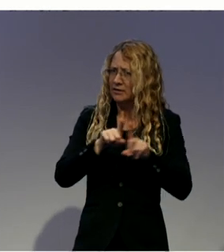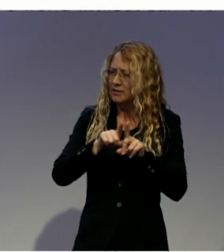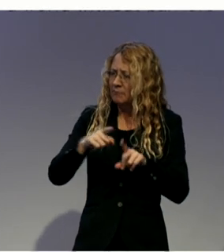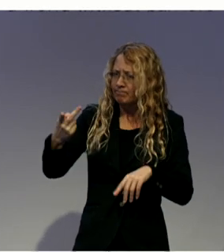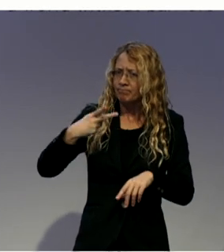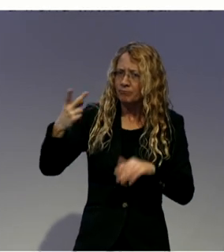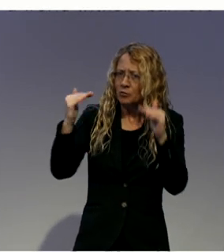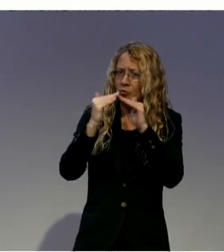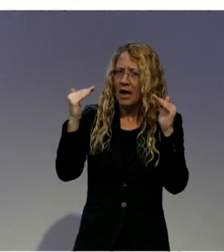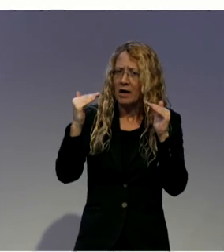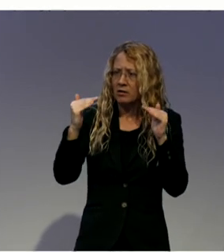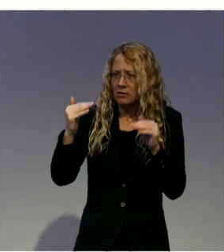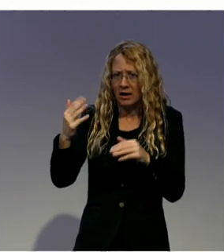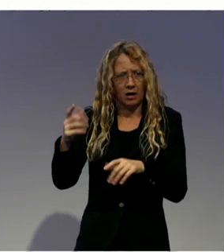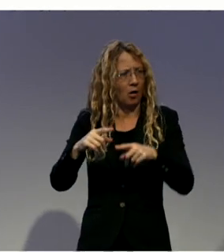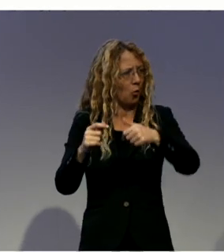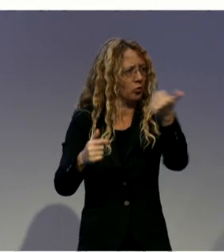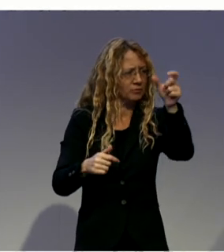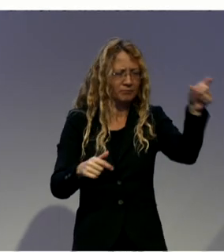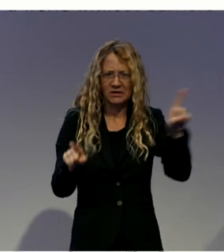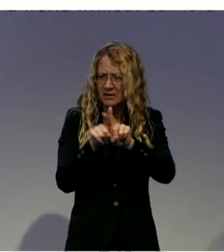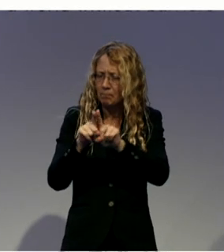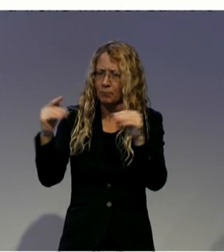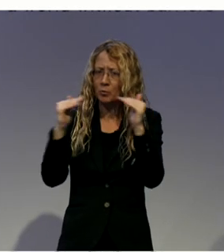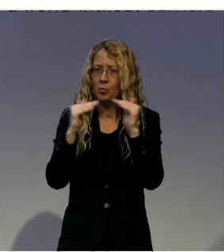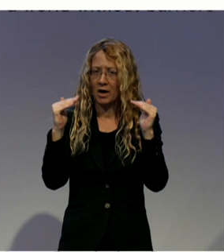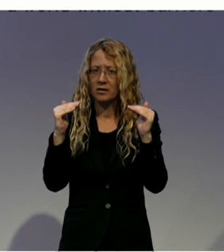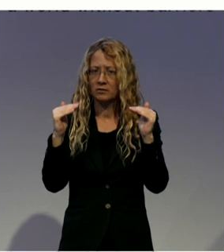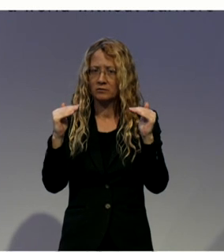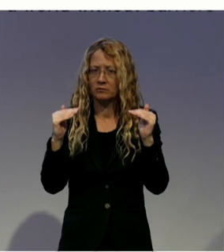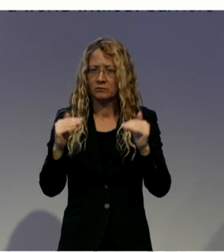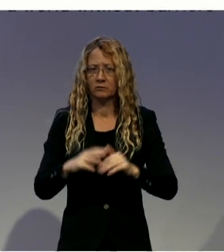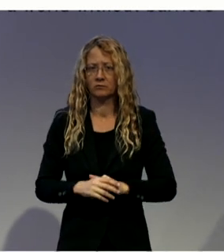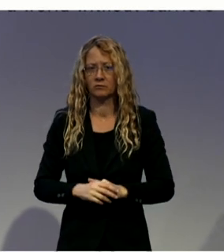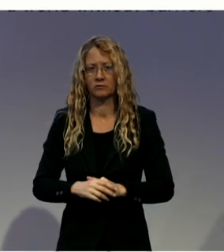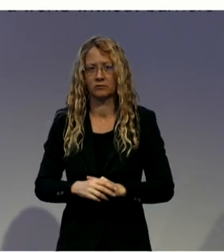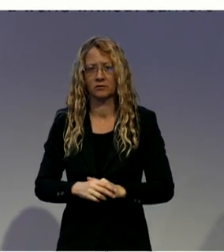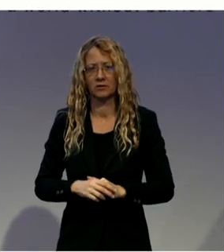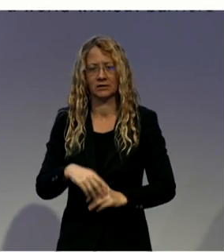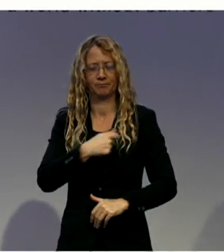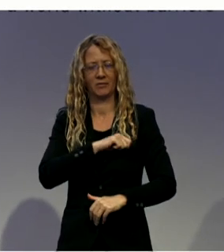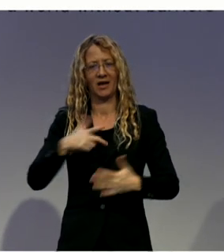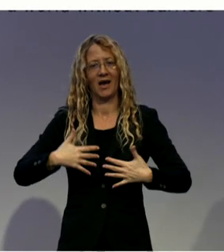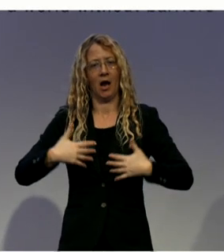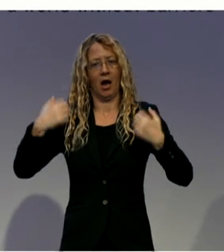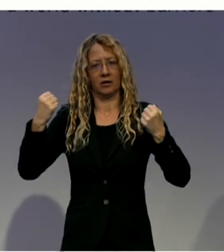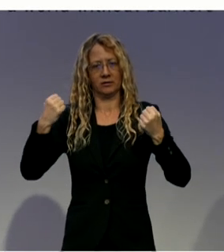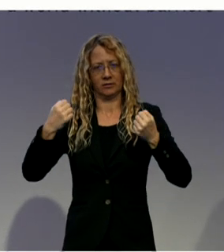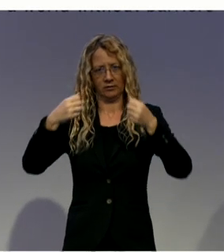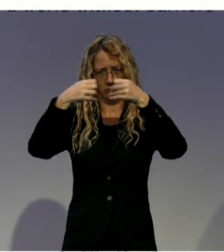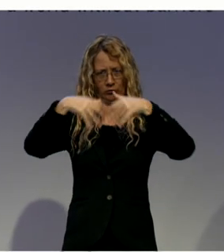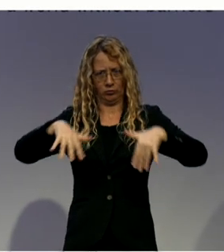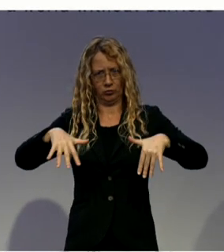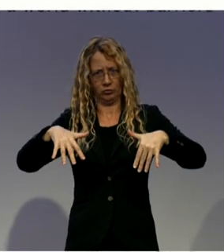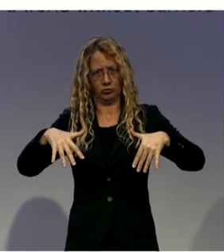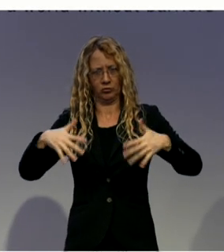our country health is a universal service, you don't have to pay to go to the doctor. You can live maybe in the streets